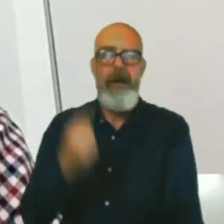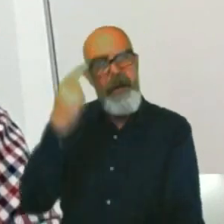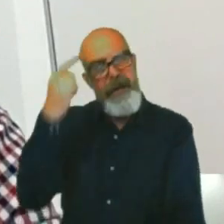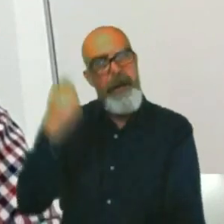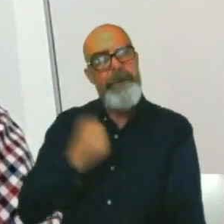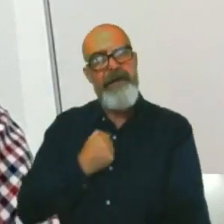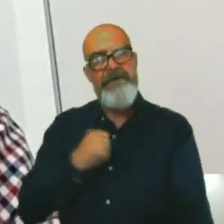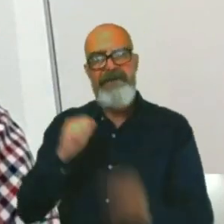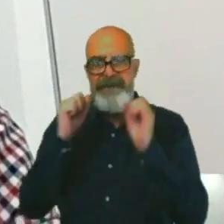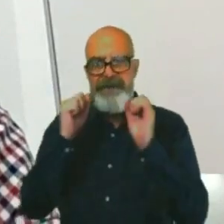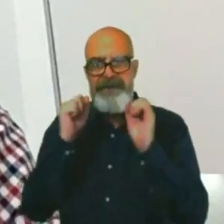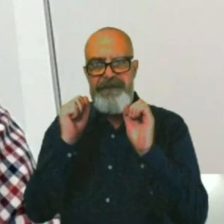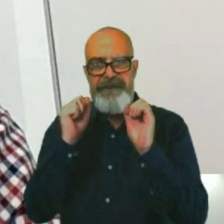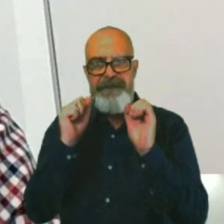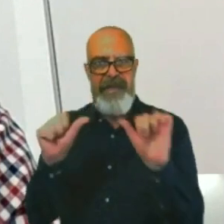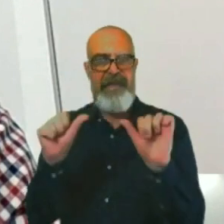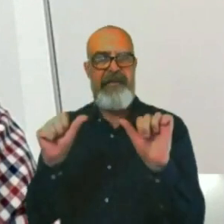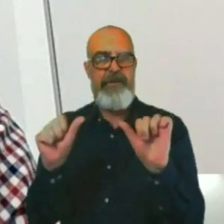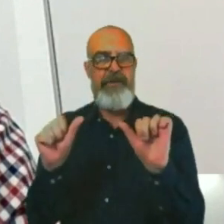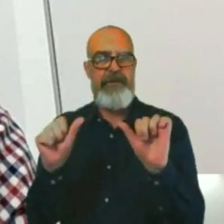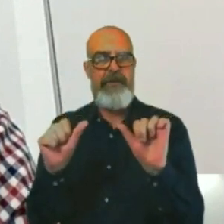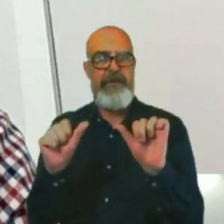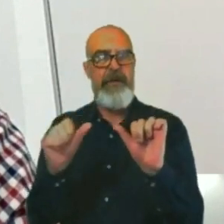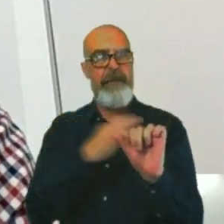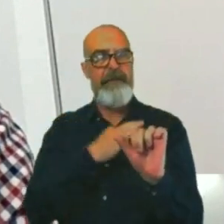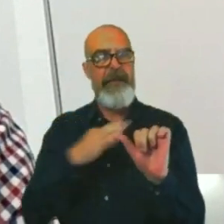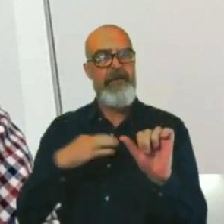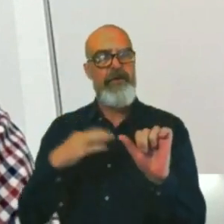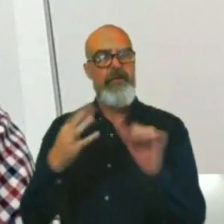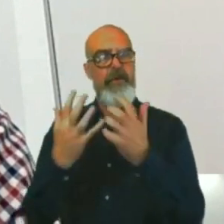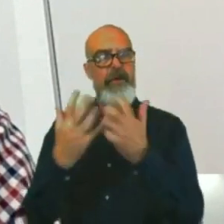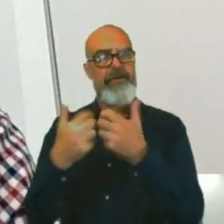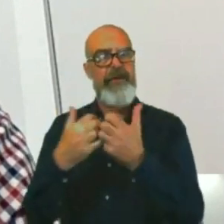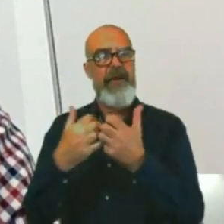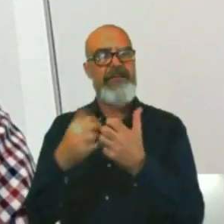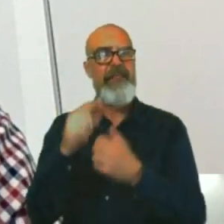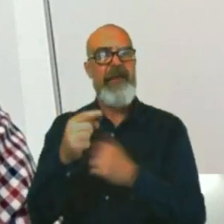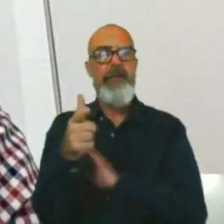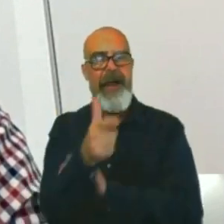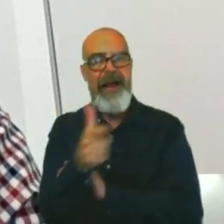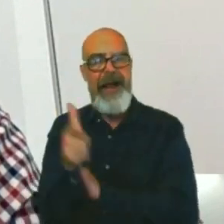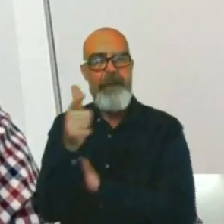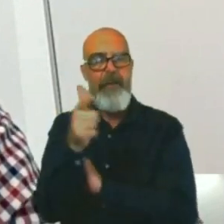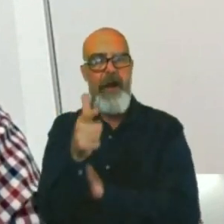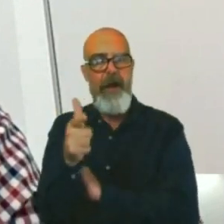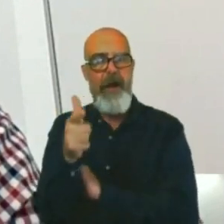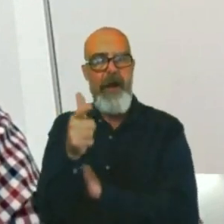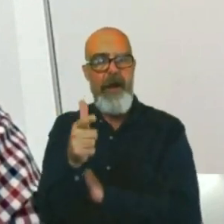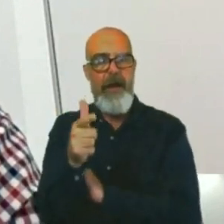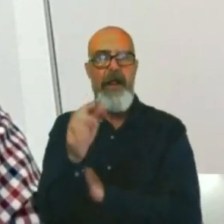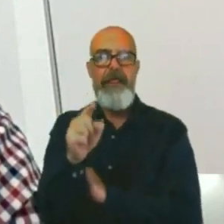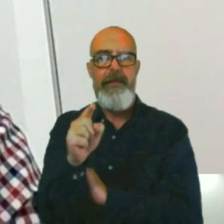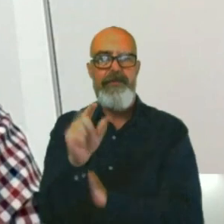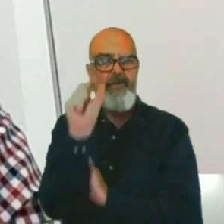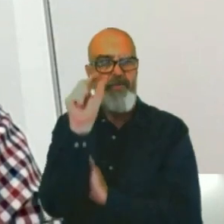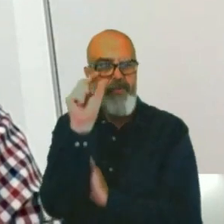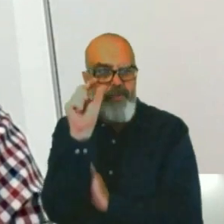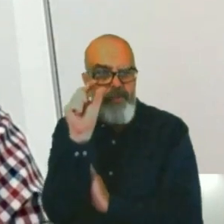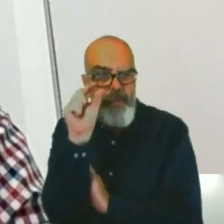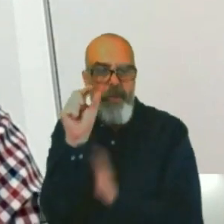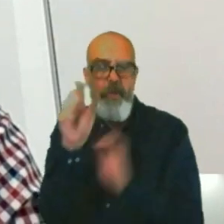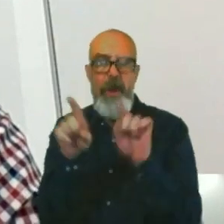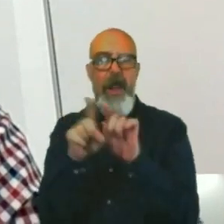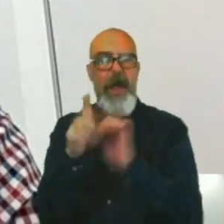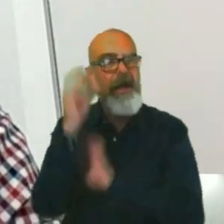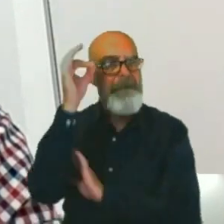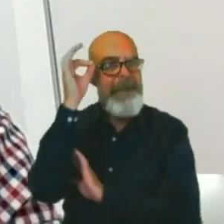I've ever worked on is a camera that is smaller than the size of a pencil lead to go inside your veins.